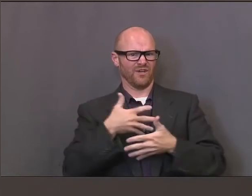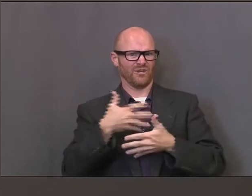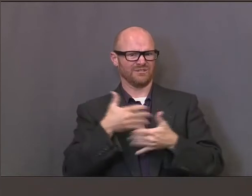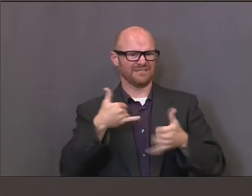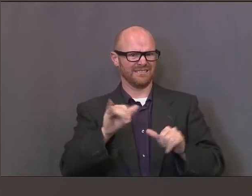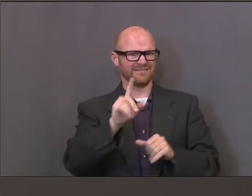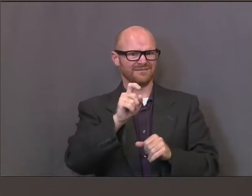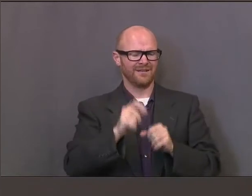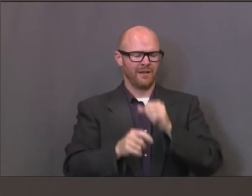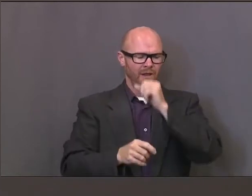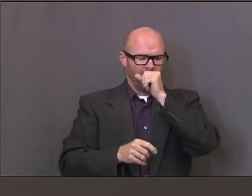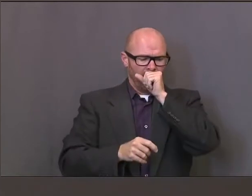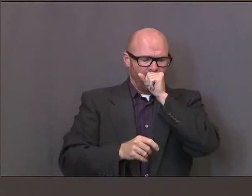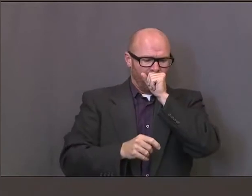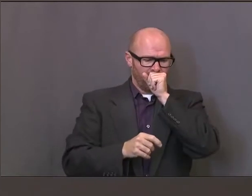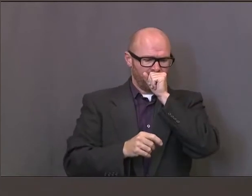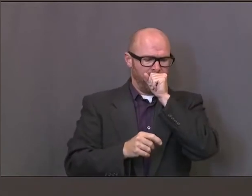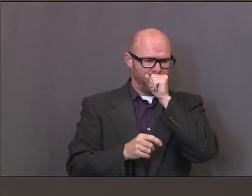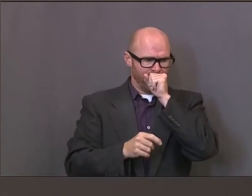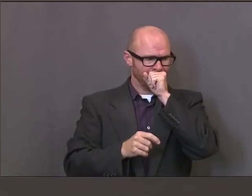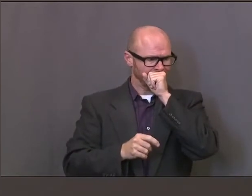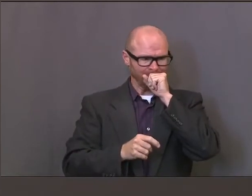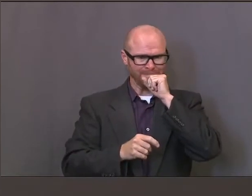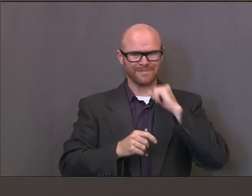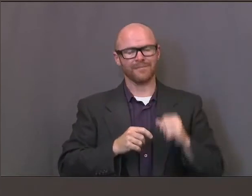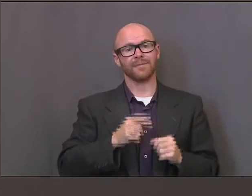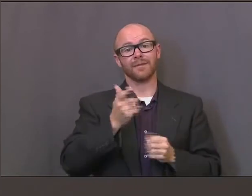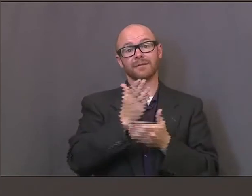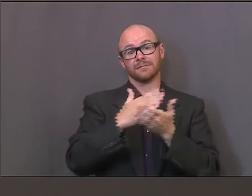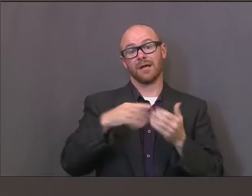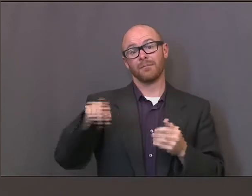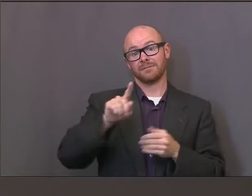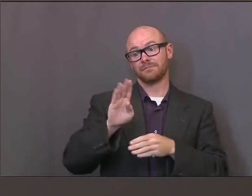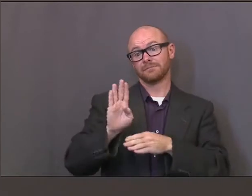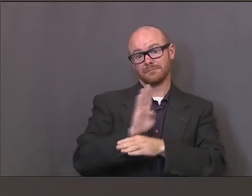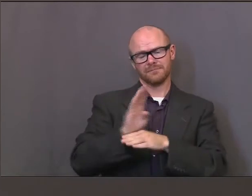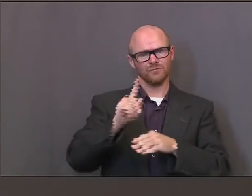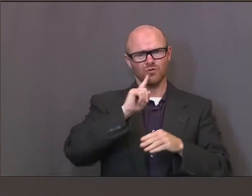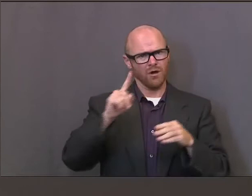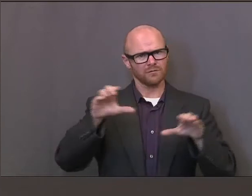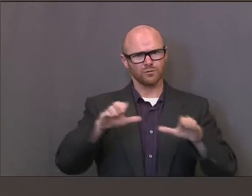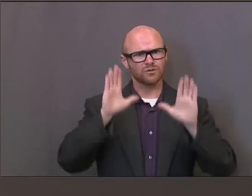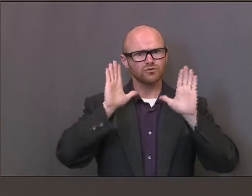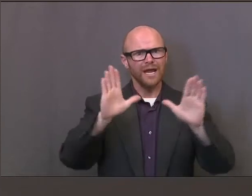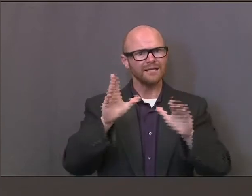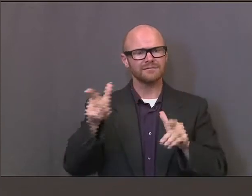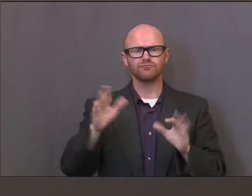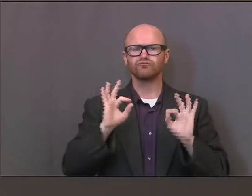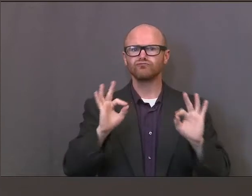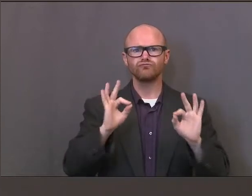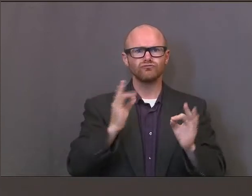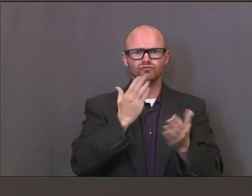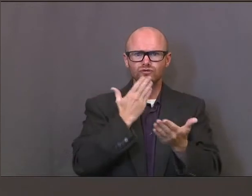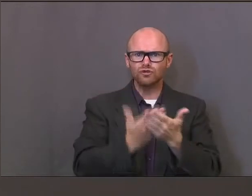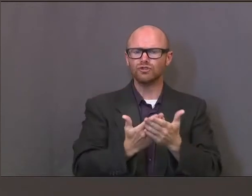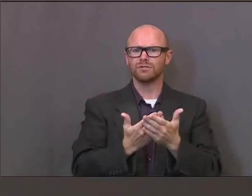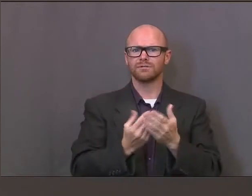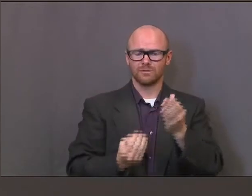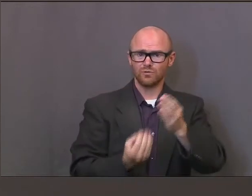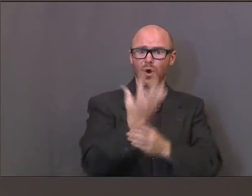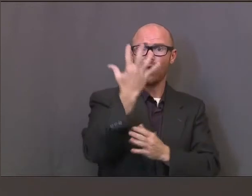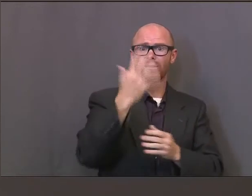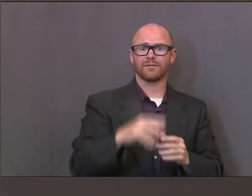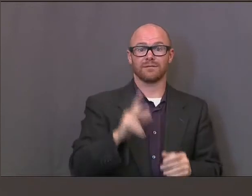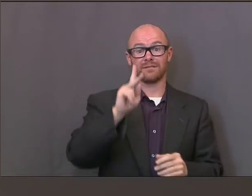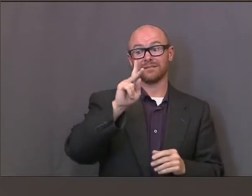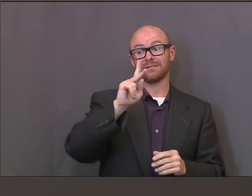You know, surprisingly, some businesses are thriving. Some businesses are growing. Kentucky has a